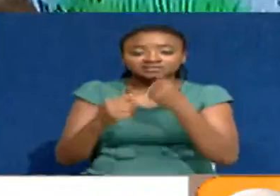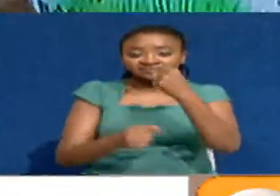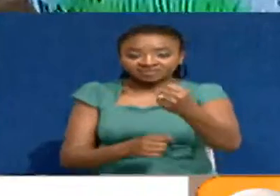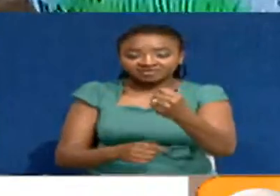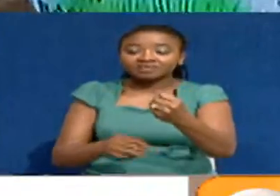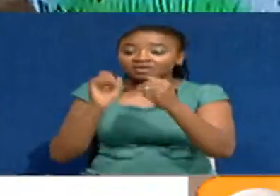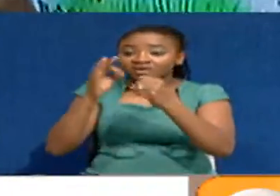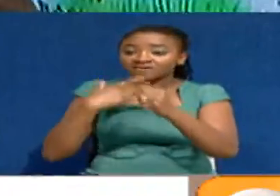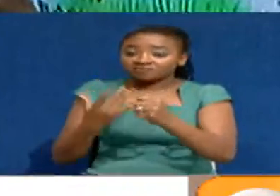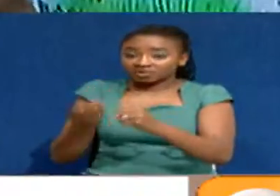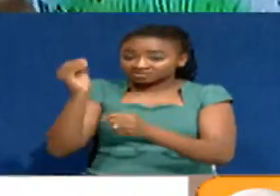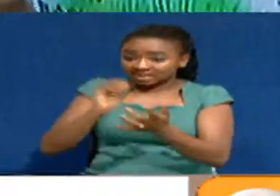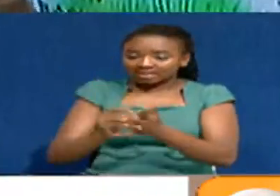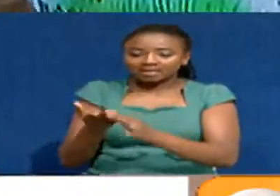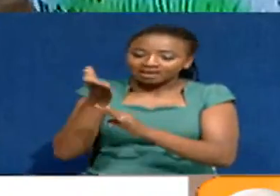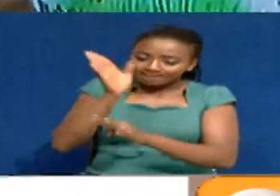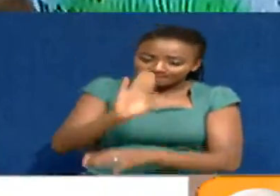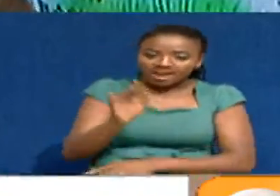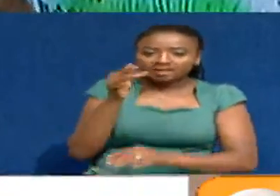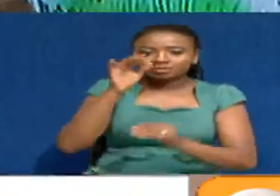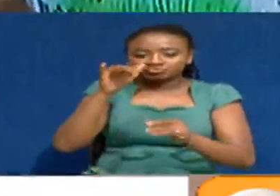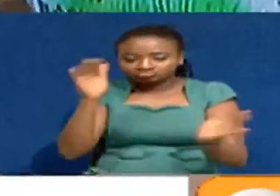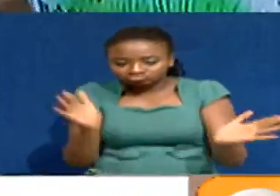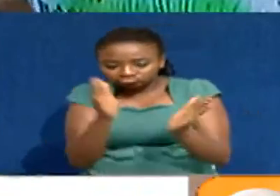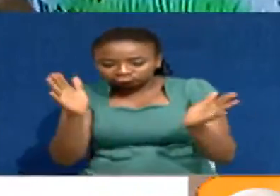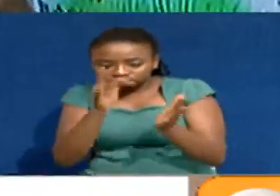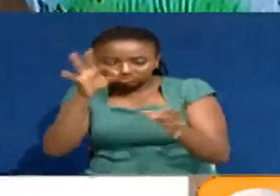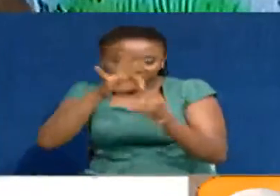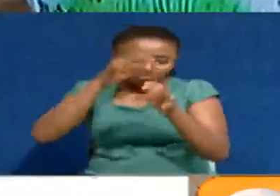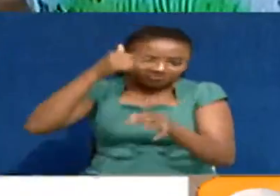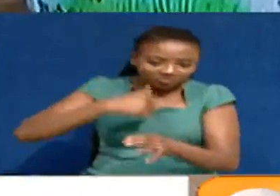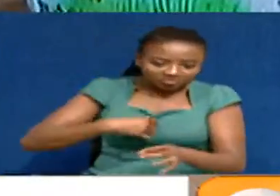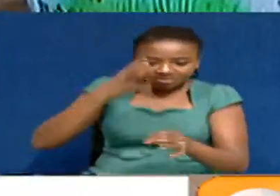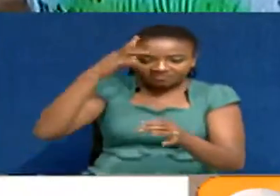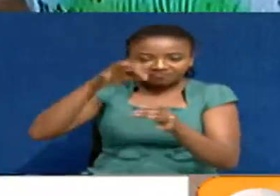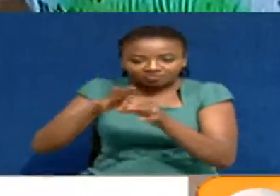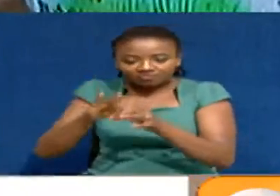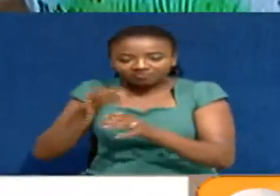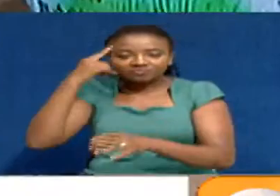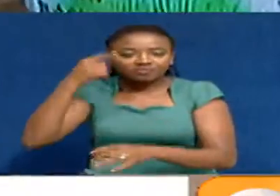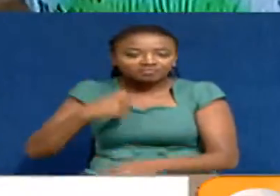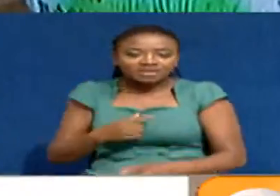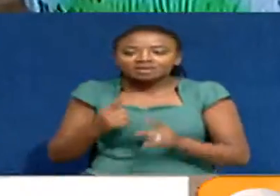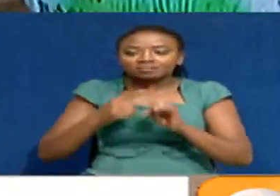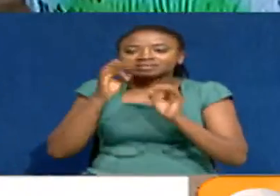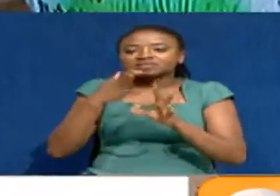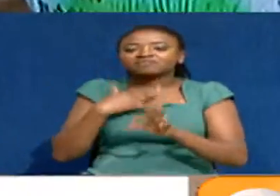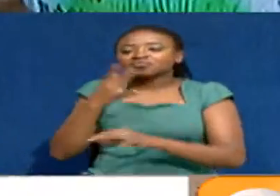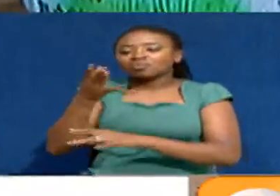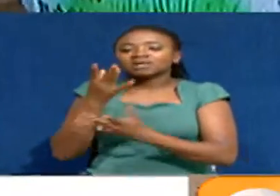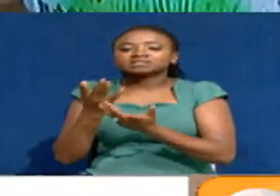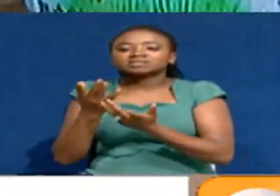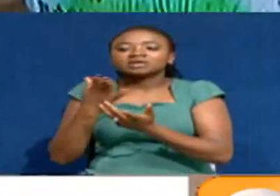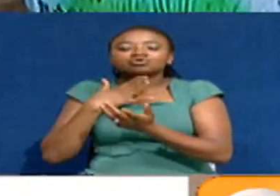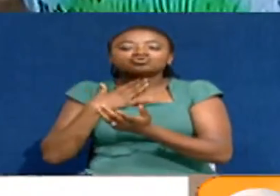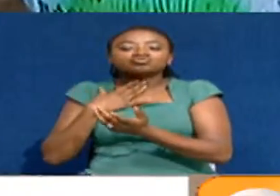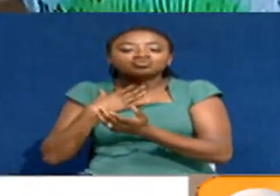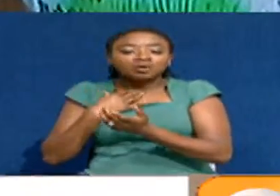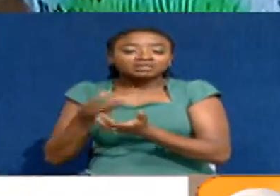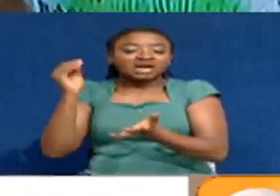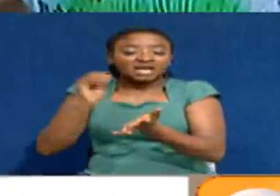to renew it or terminate it. Any attempt to extend his mandate without going through the ballot